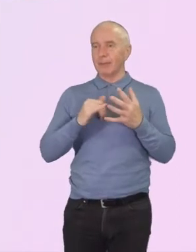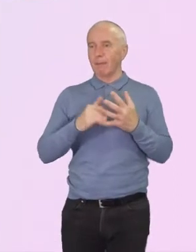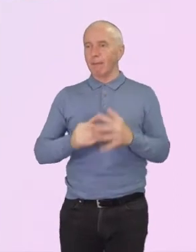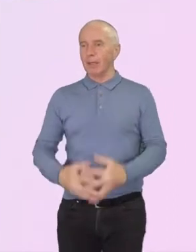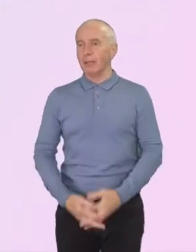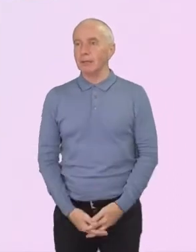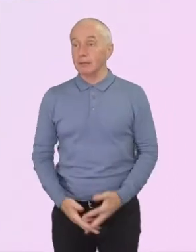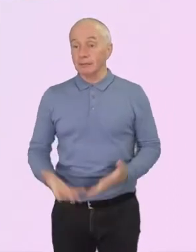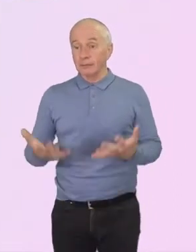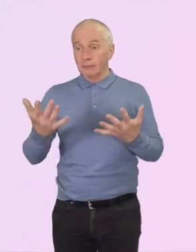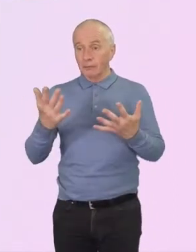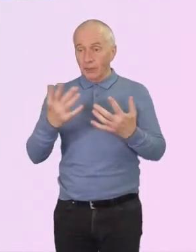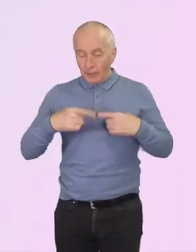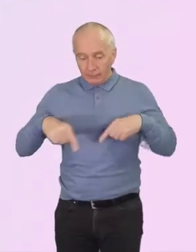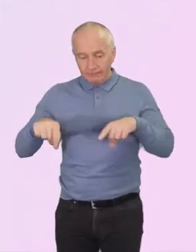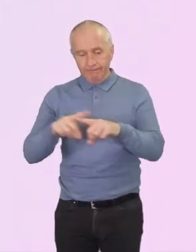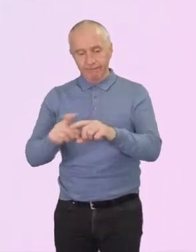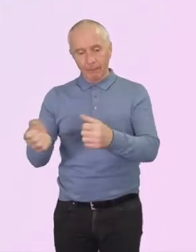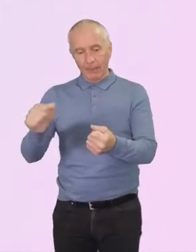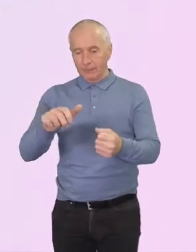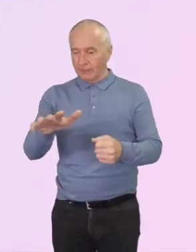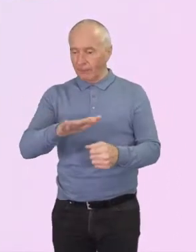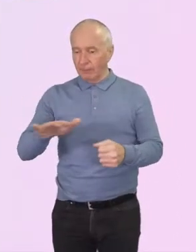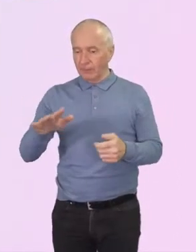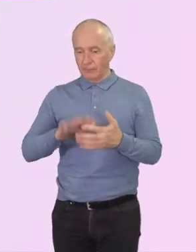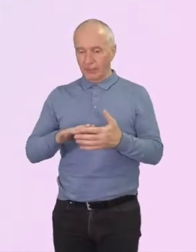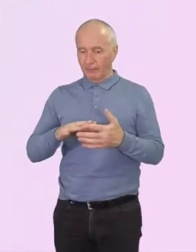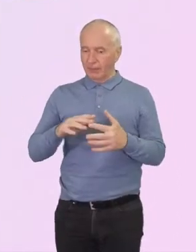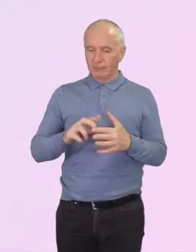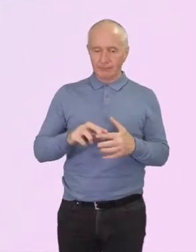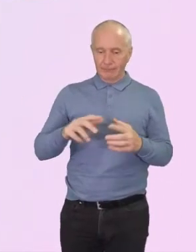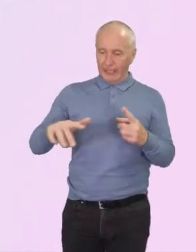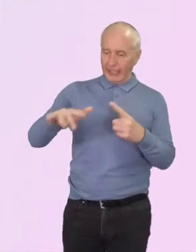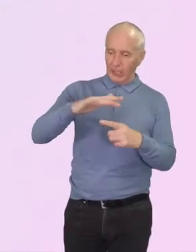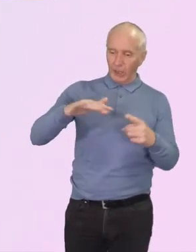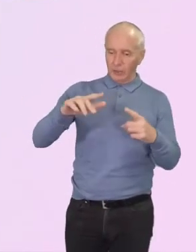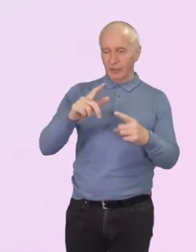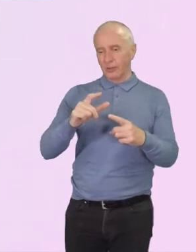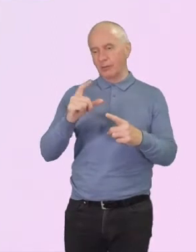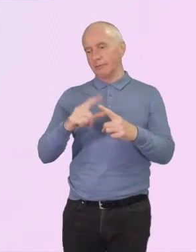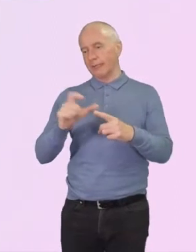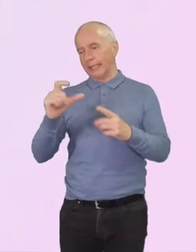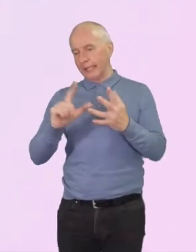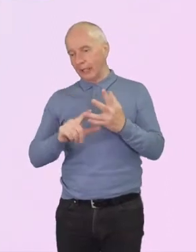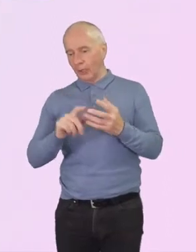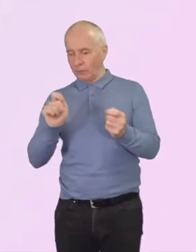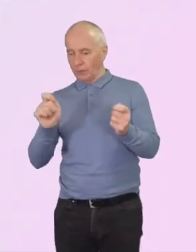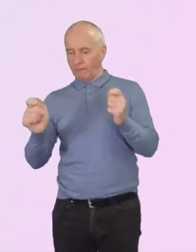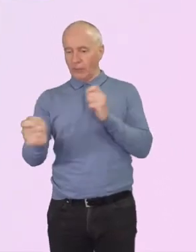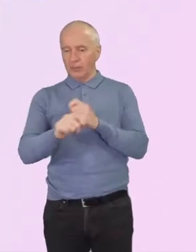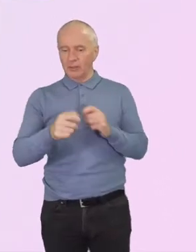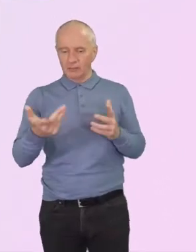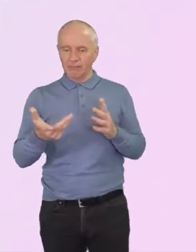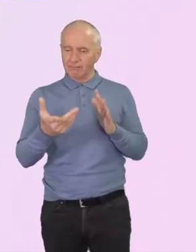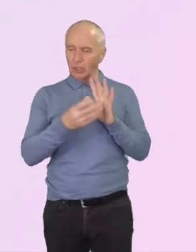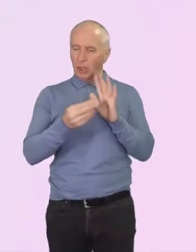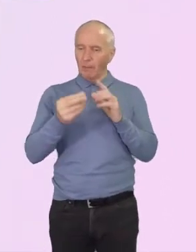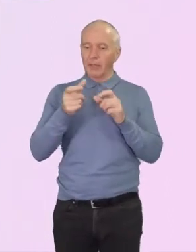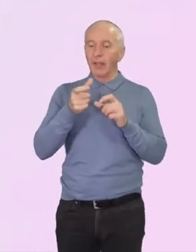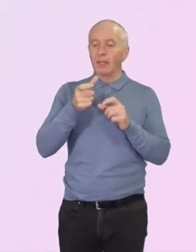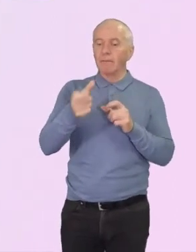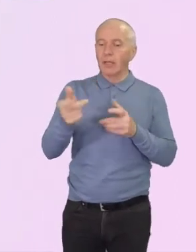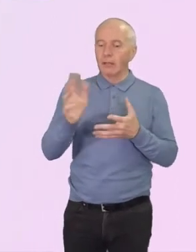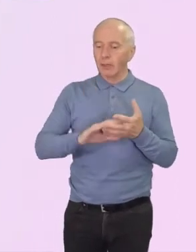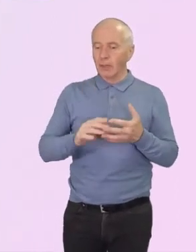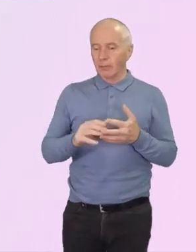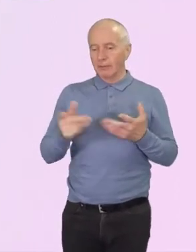to have an ecological conversion which is copying a phrase coined by Pope Francis. We no longer have, I don't have